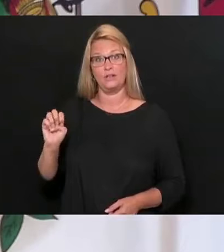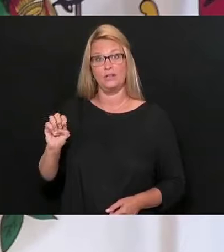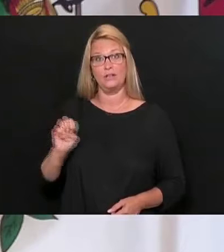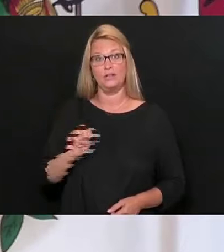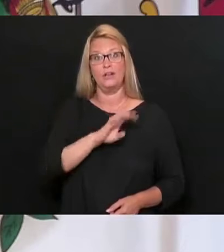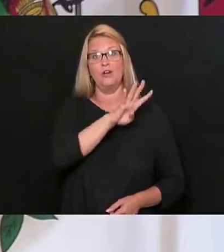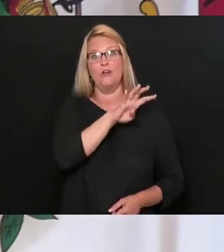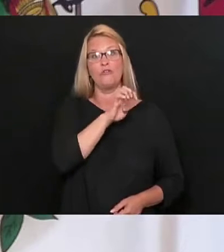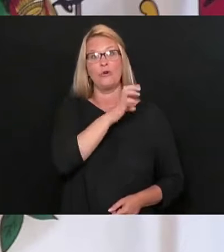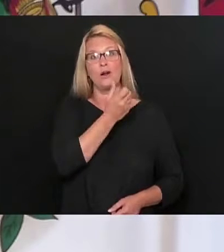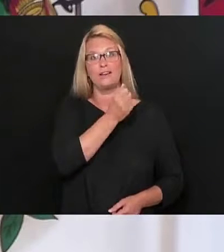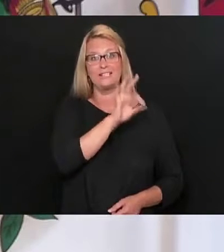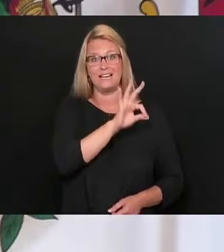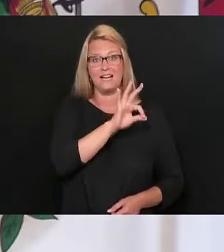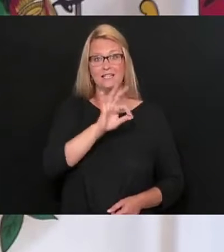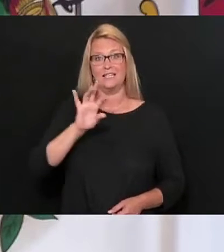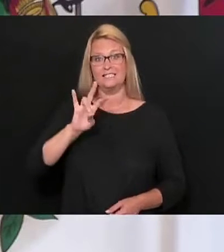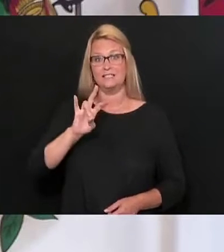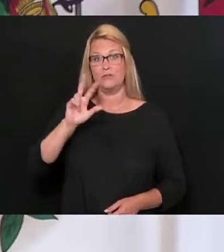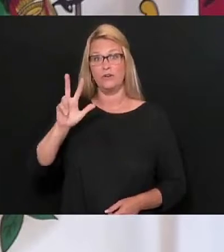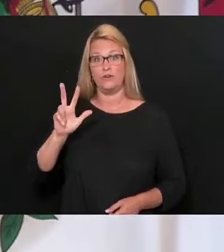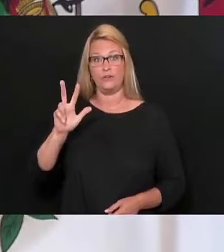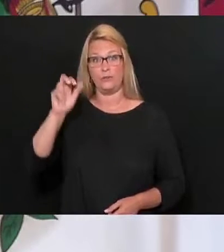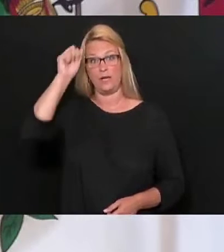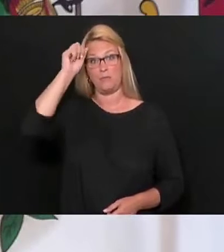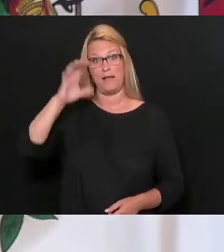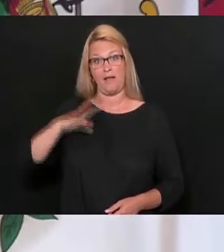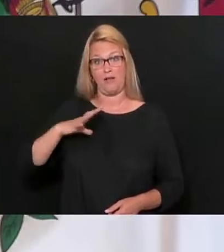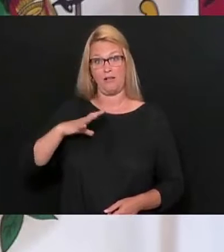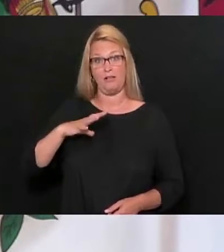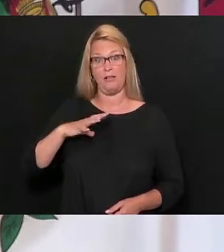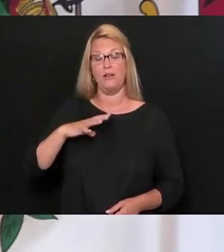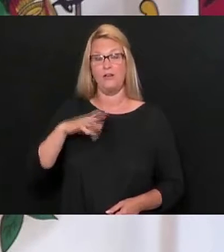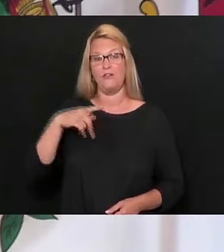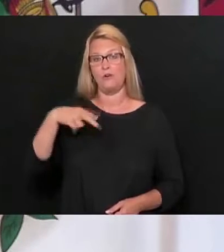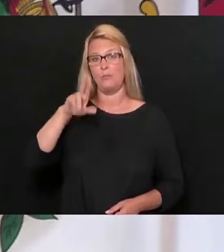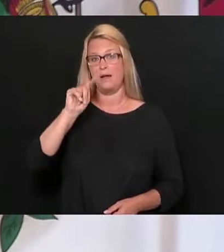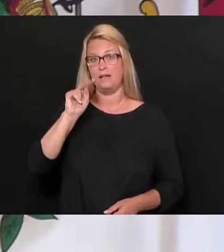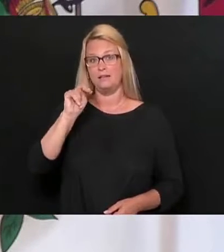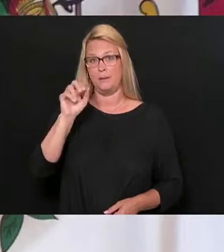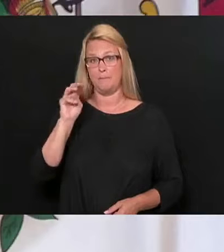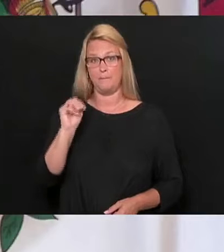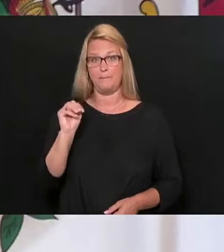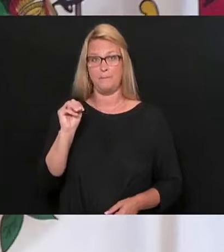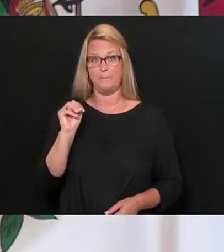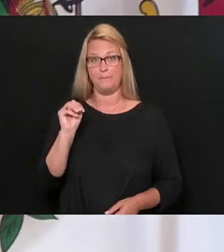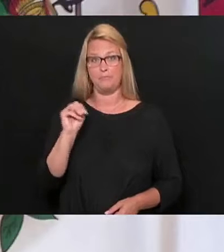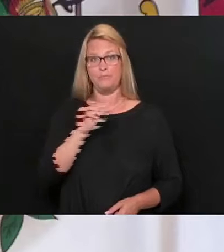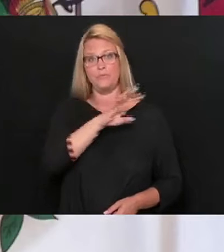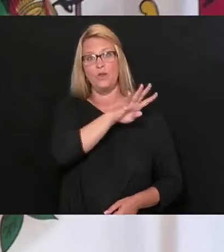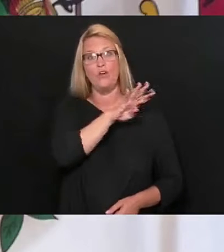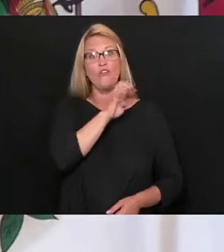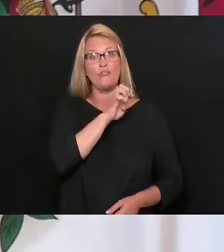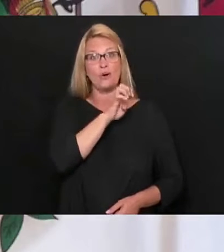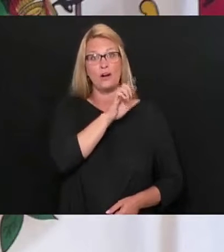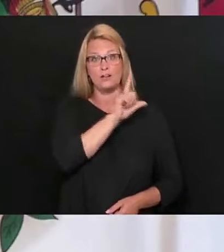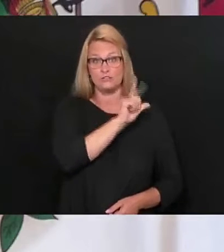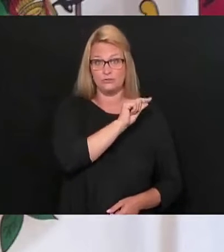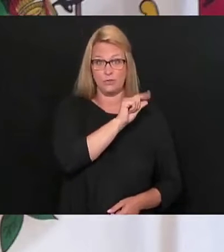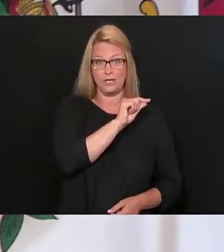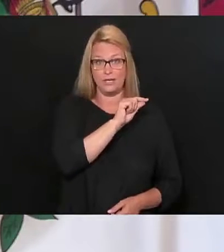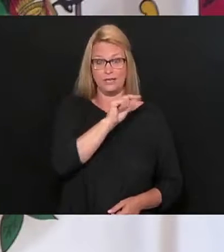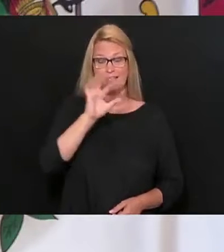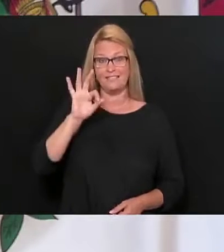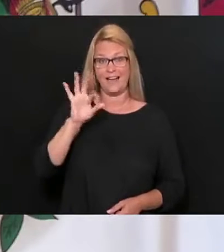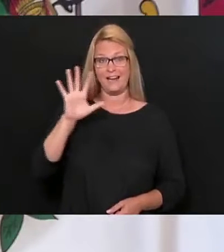419th death is 73-year-old male from Putnam County. Our 420th death is a 95